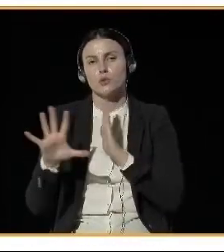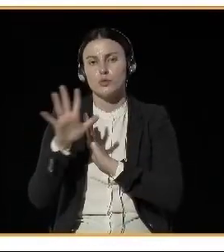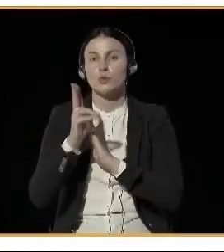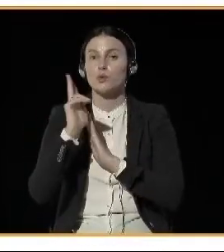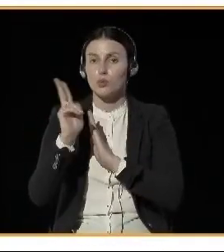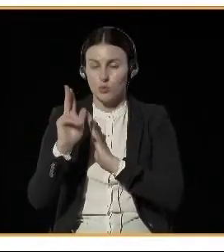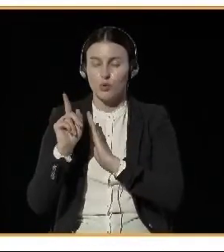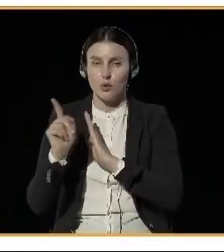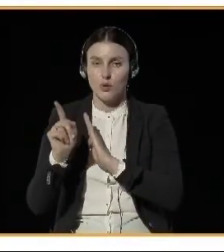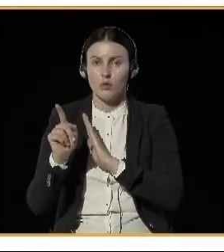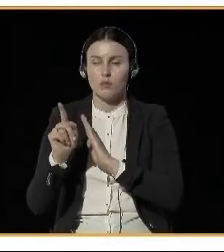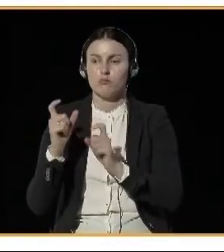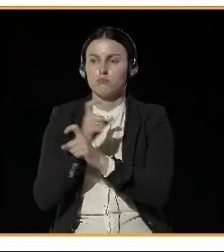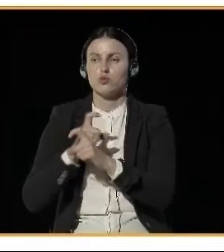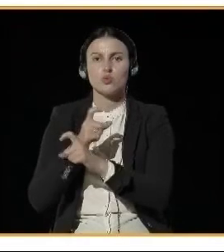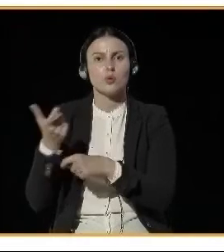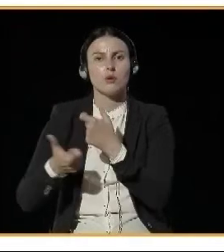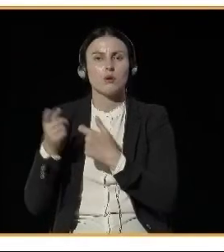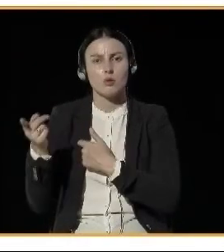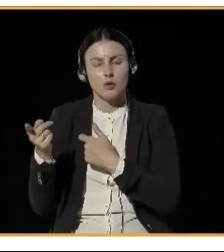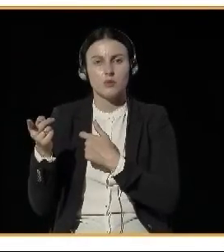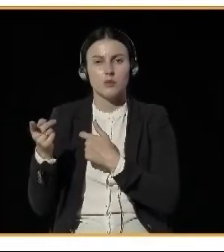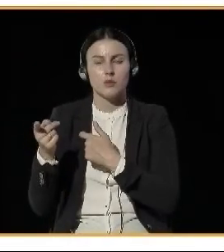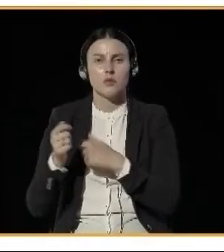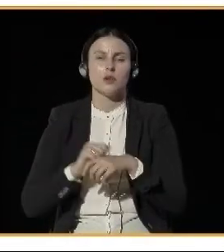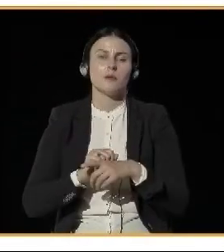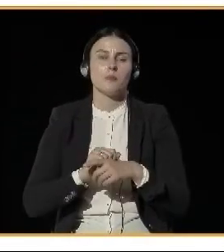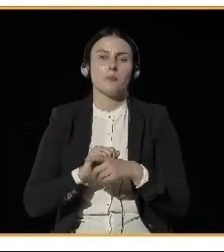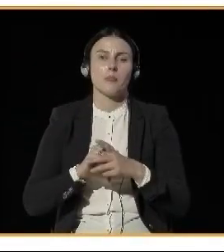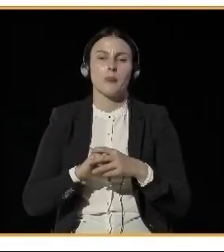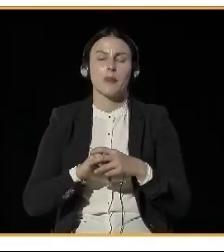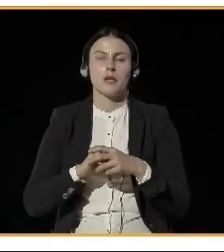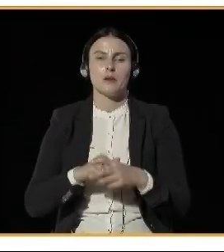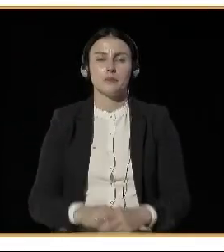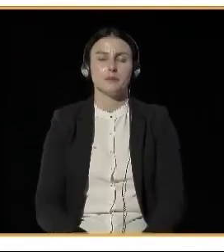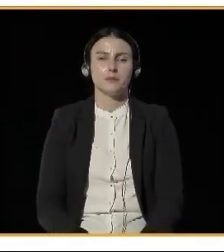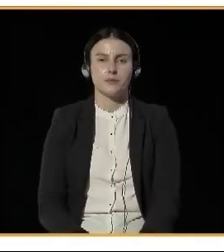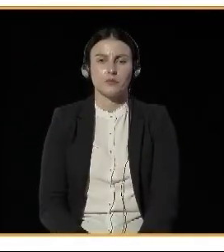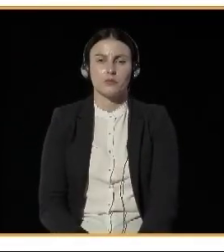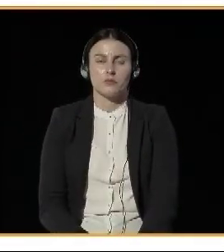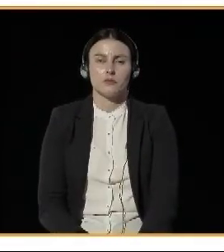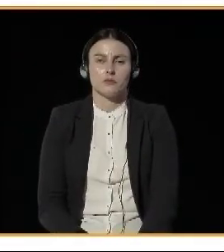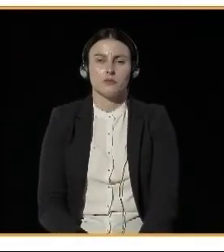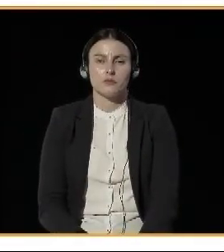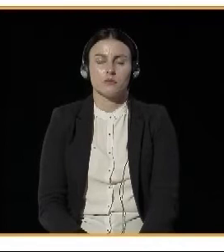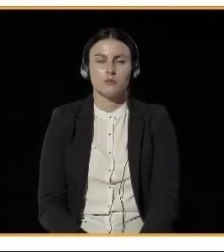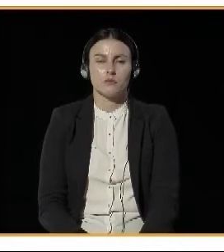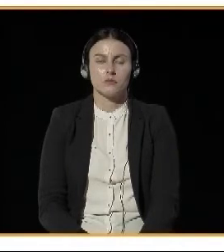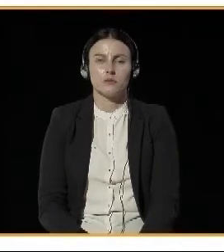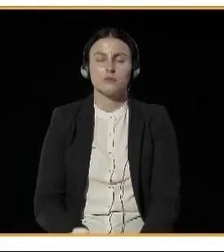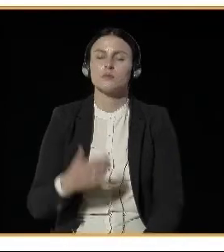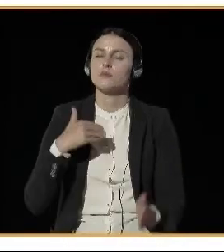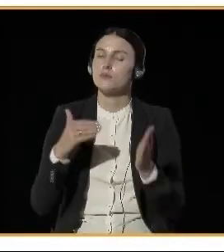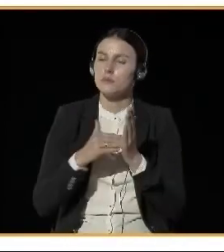from my neighbours. So if I have to focus on my problems and if each city focus on its own problems, maybe